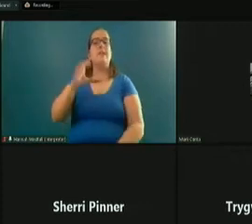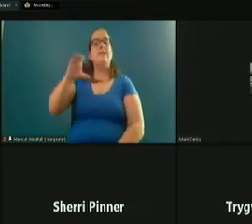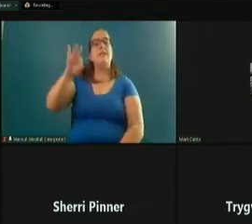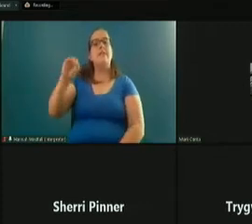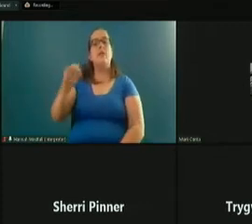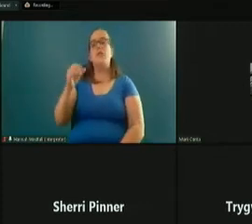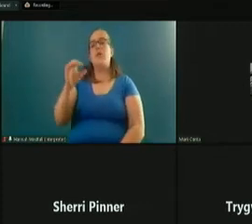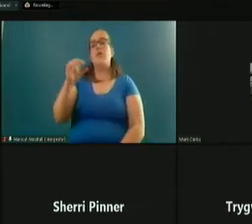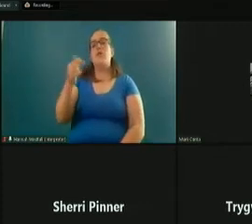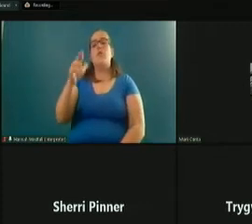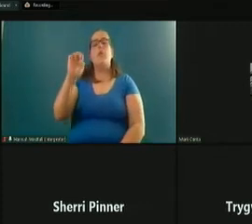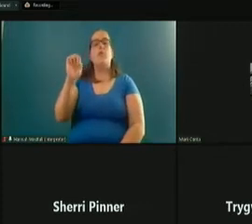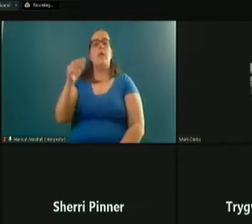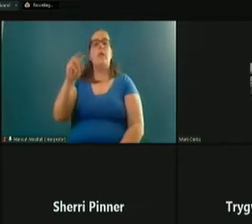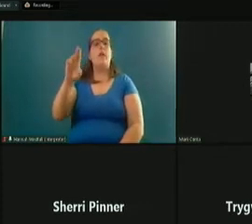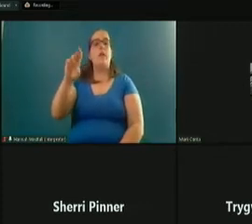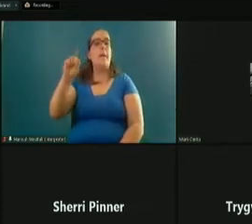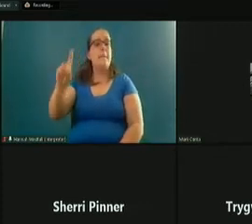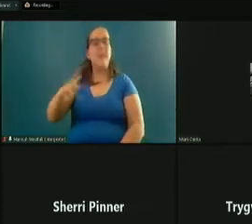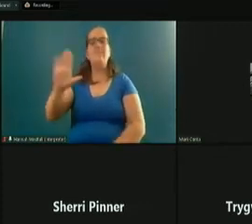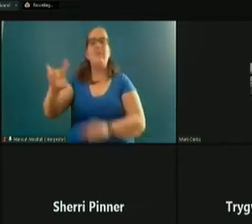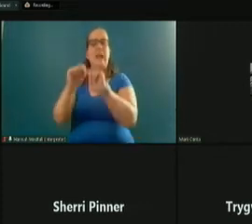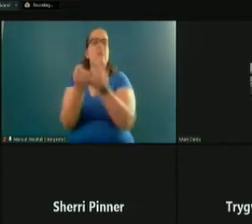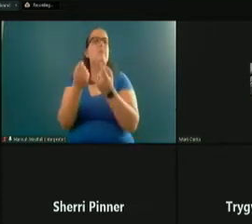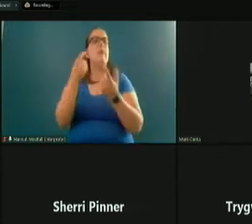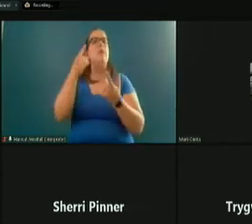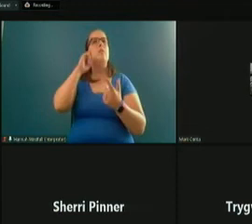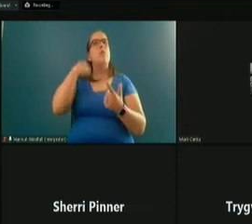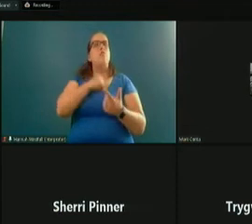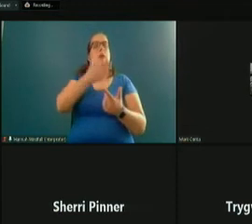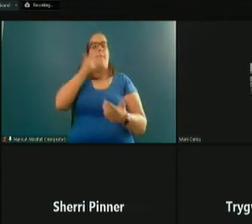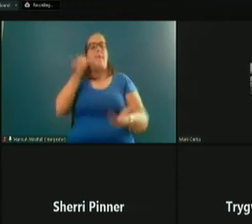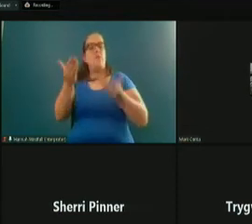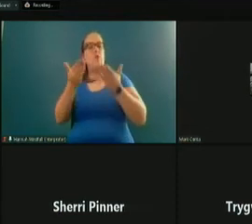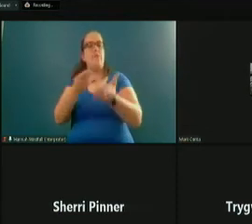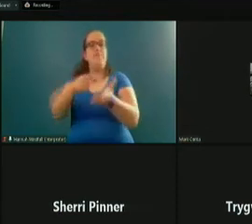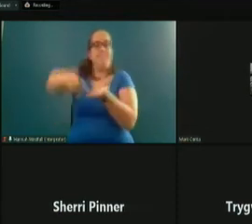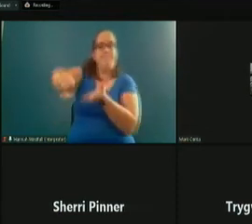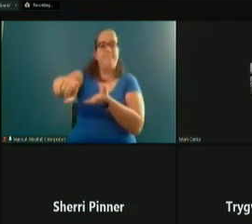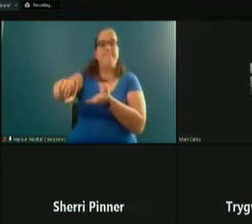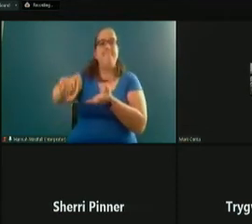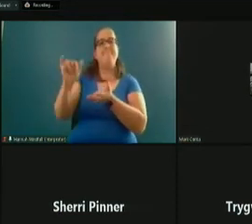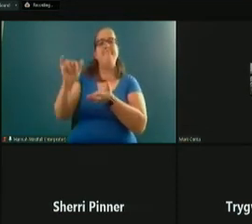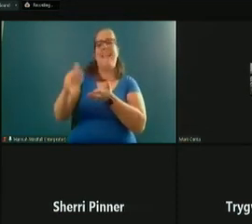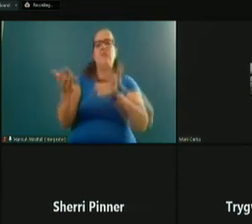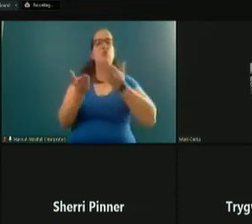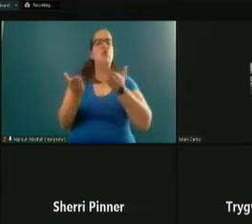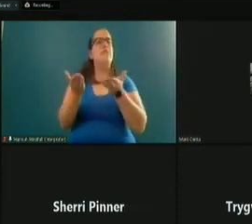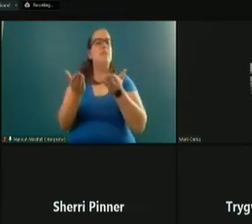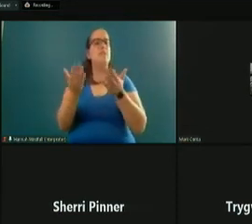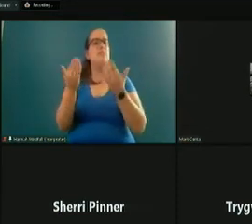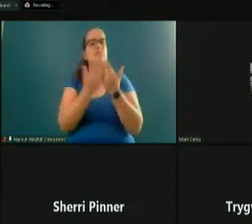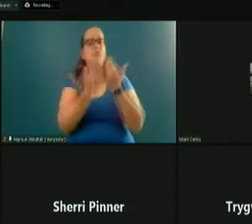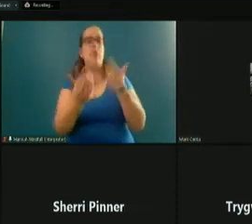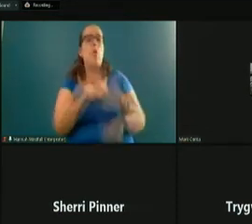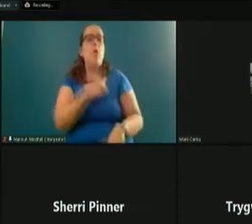as we collectively think about how best to serve, how best to finance these services going forward. We need to